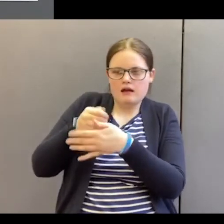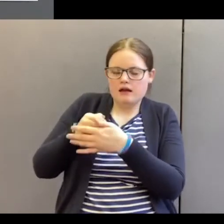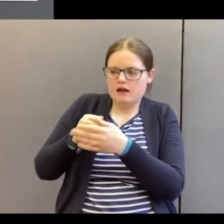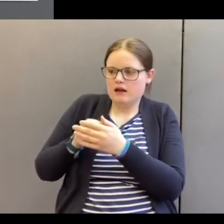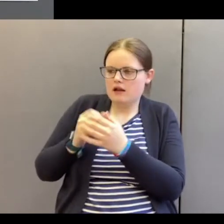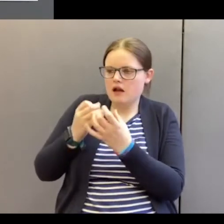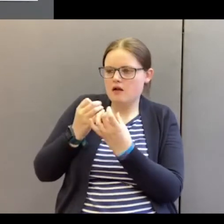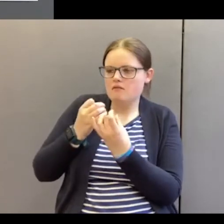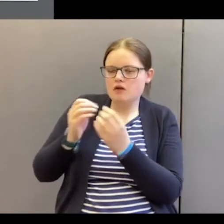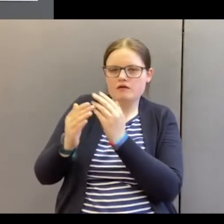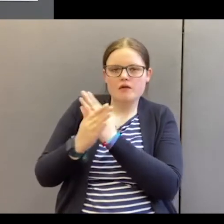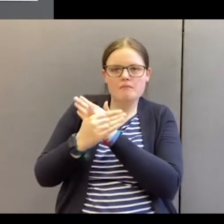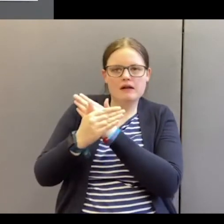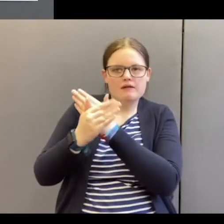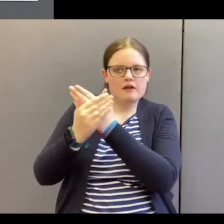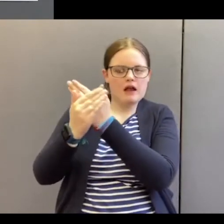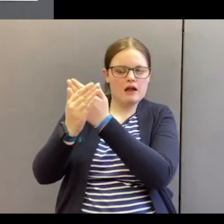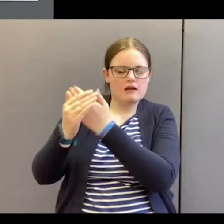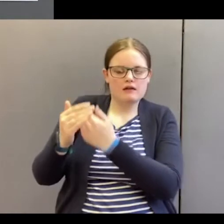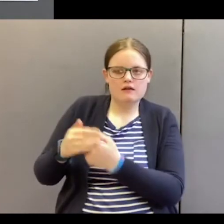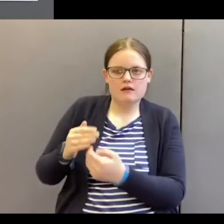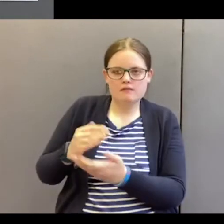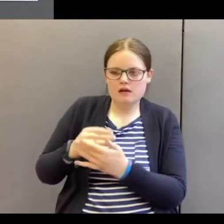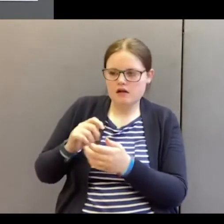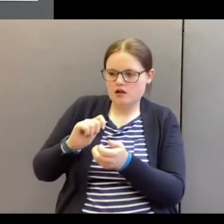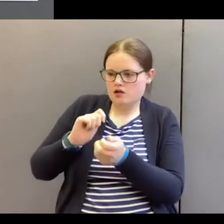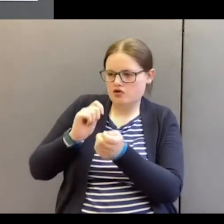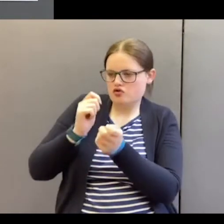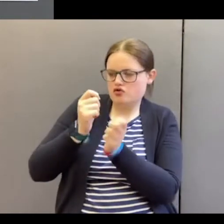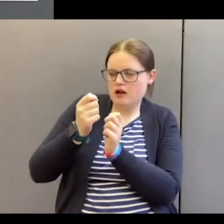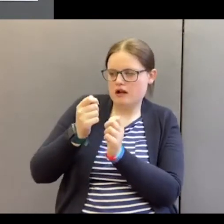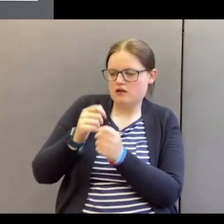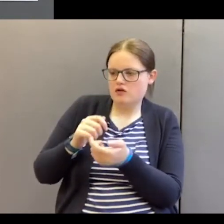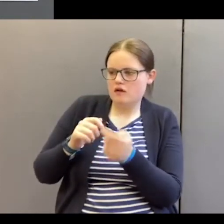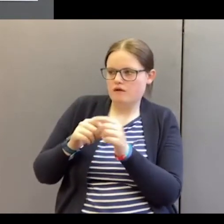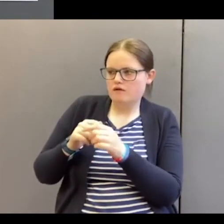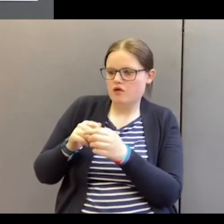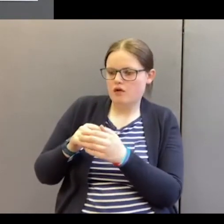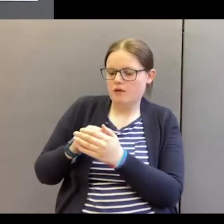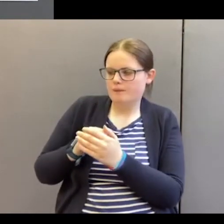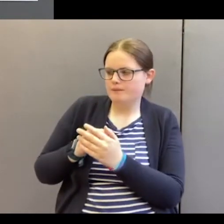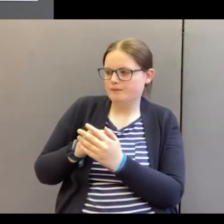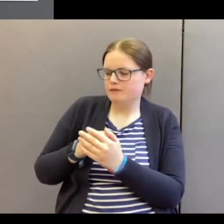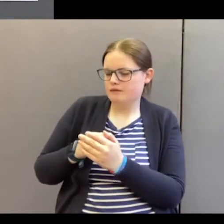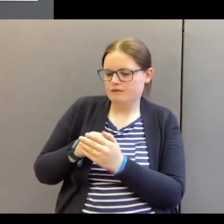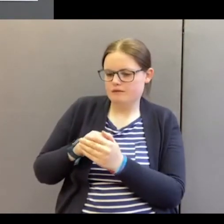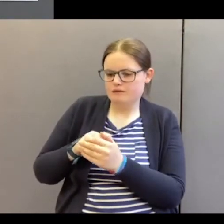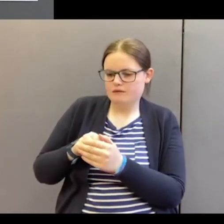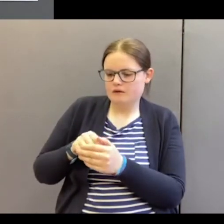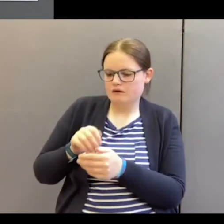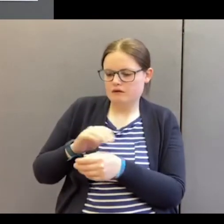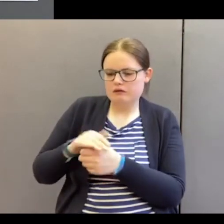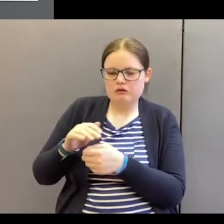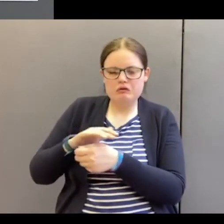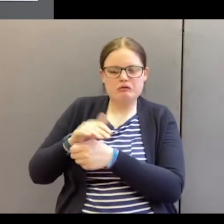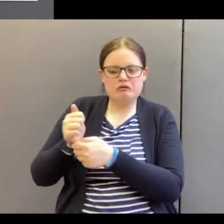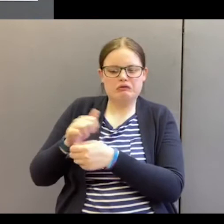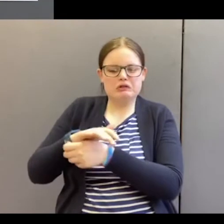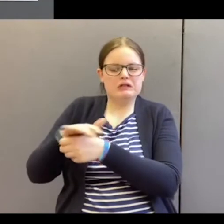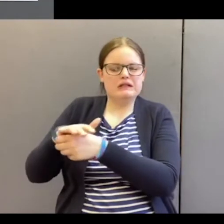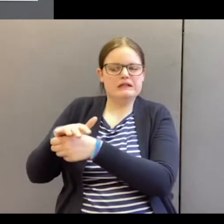butterfly. To be changed changed from an immature condition and state